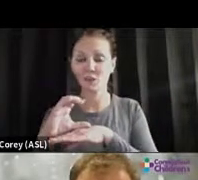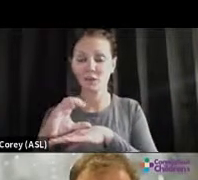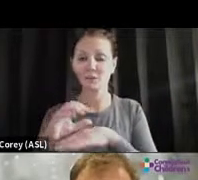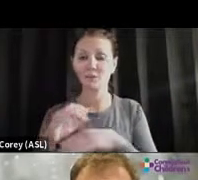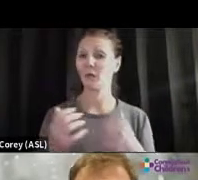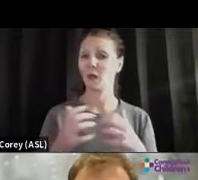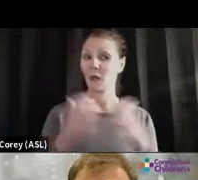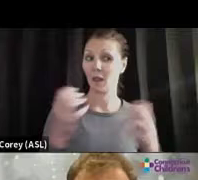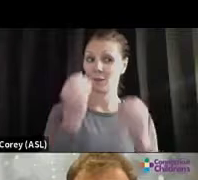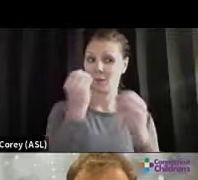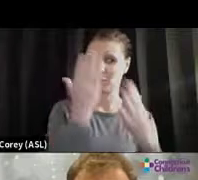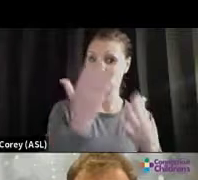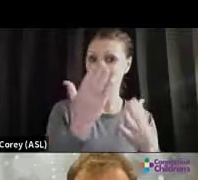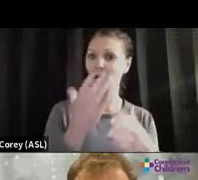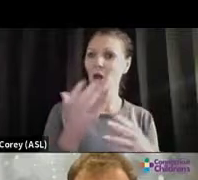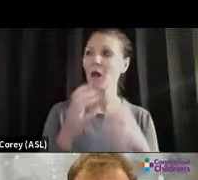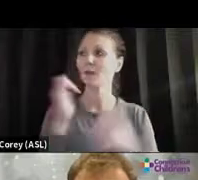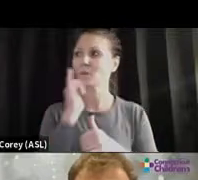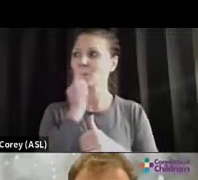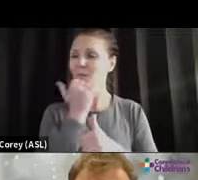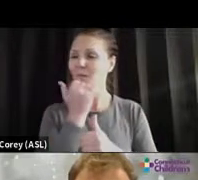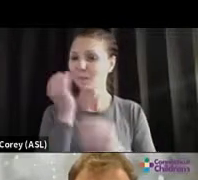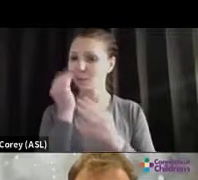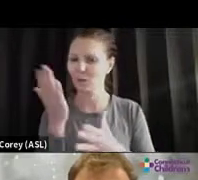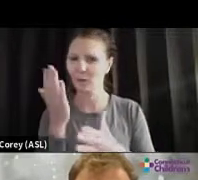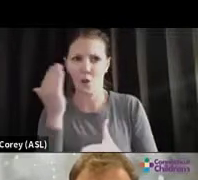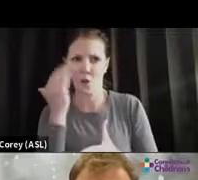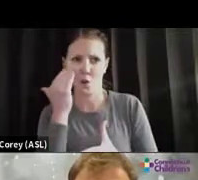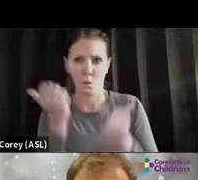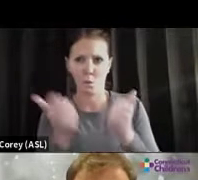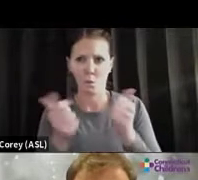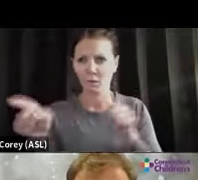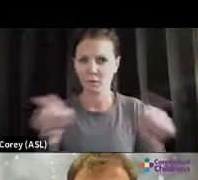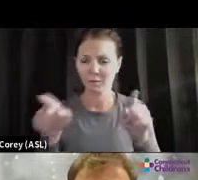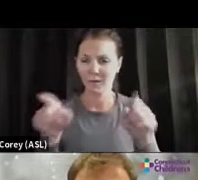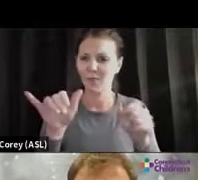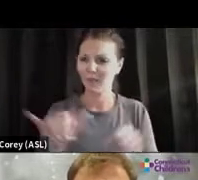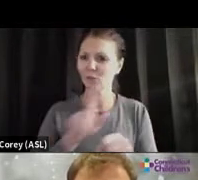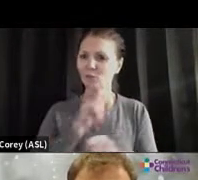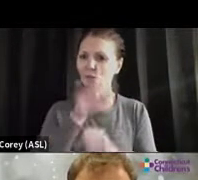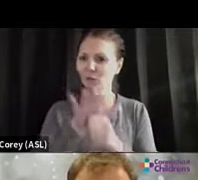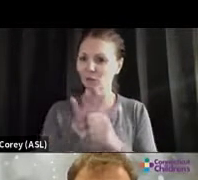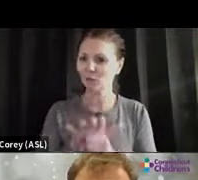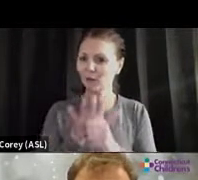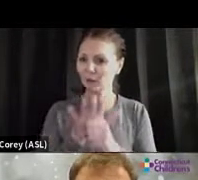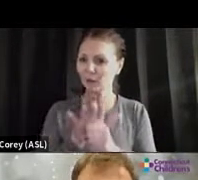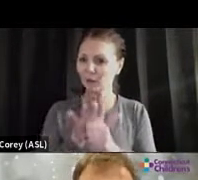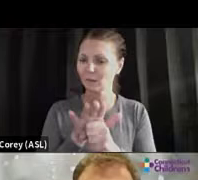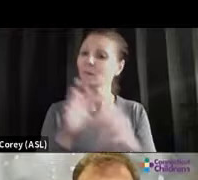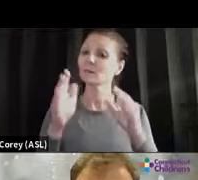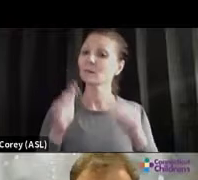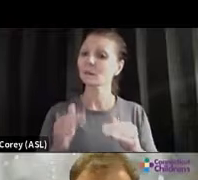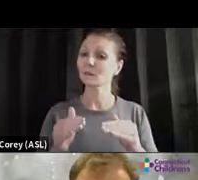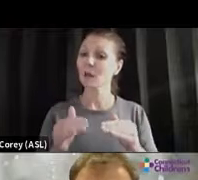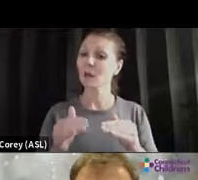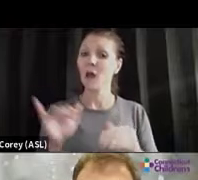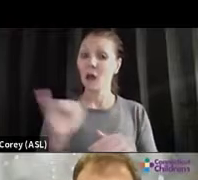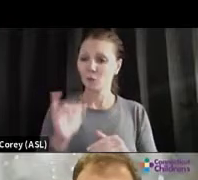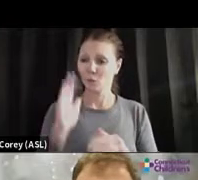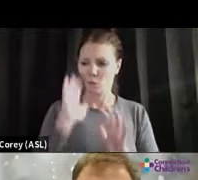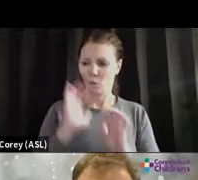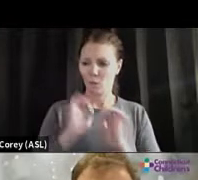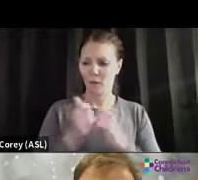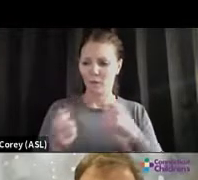reality. And also important is learning how to manage our biologic, what I call mama bear or papa bear response, which is our emotional